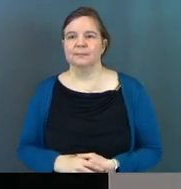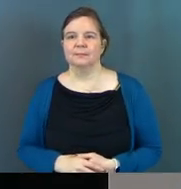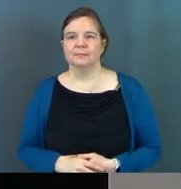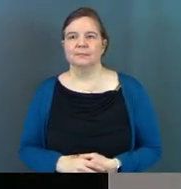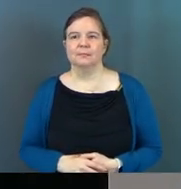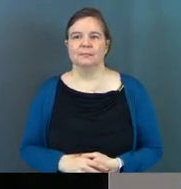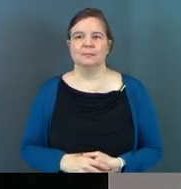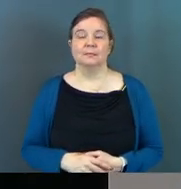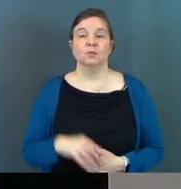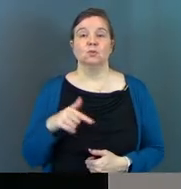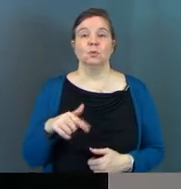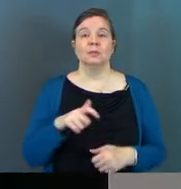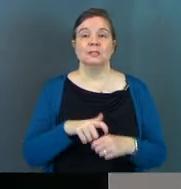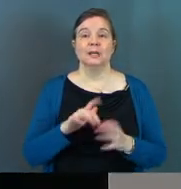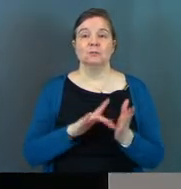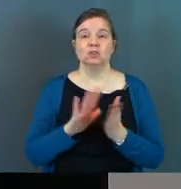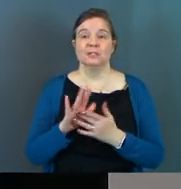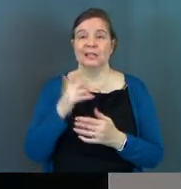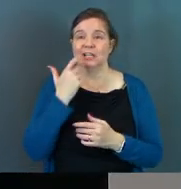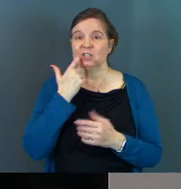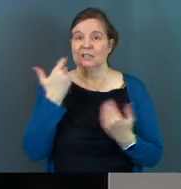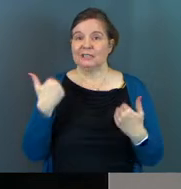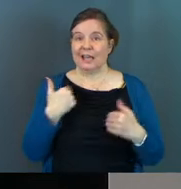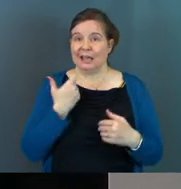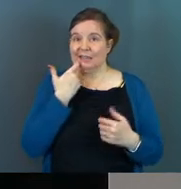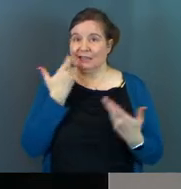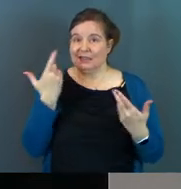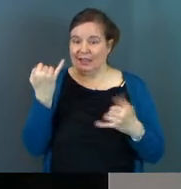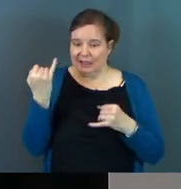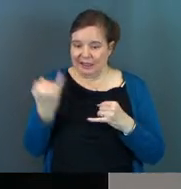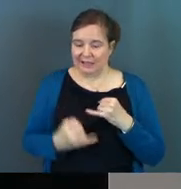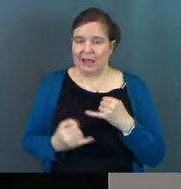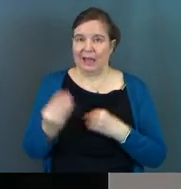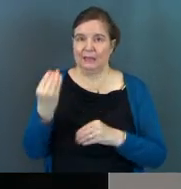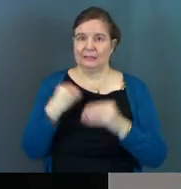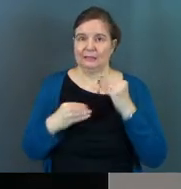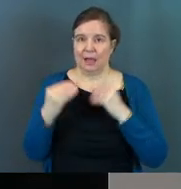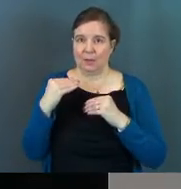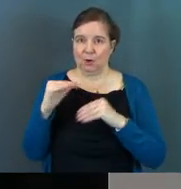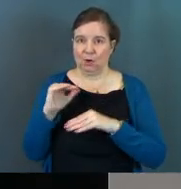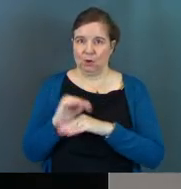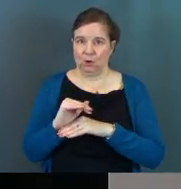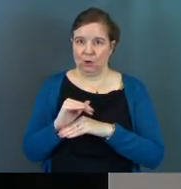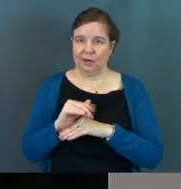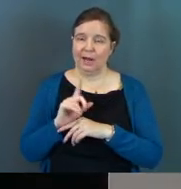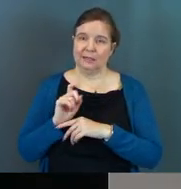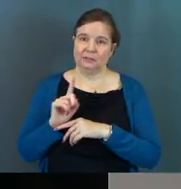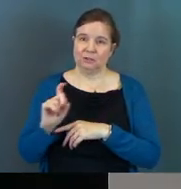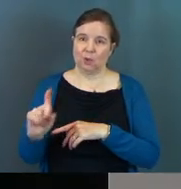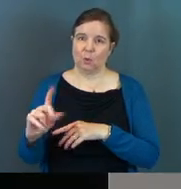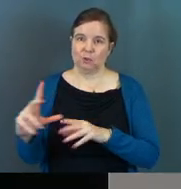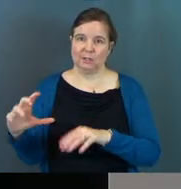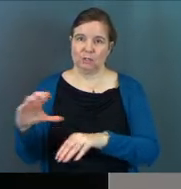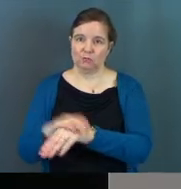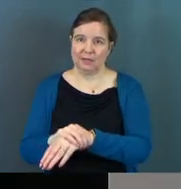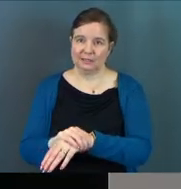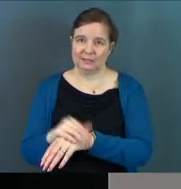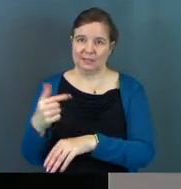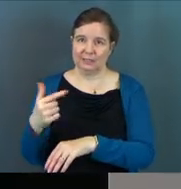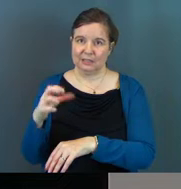Okay. In this scene, Jesus has just had the last supper and he's on his way to get arrested in the garden of Gethsemane.